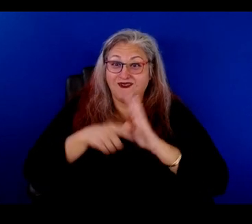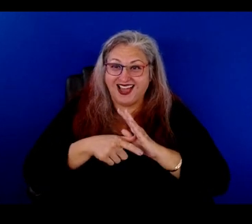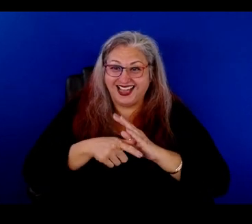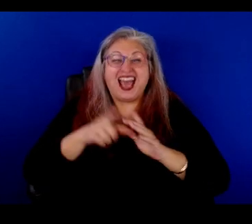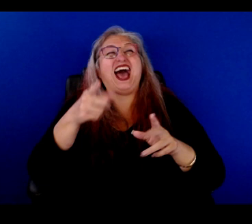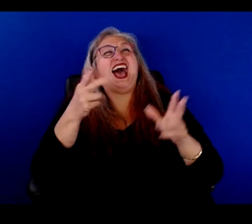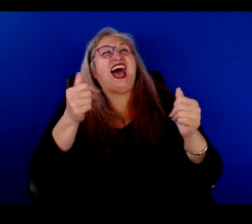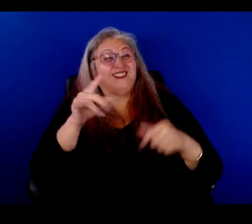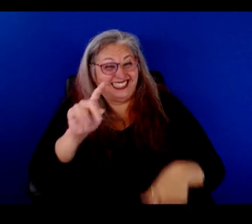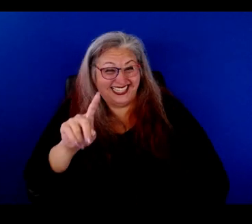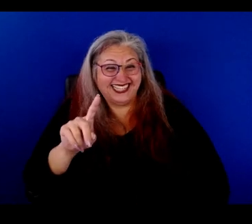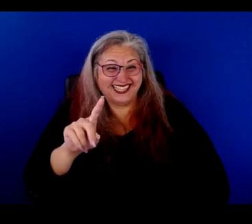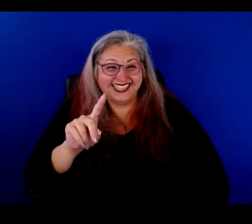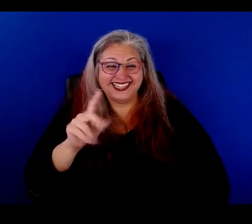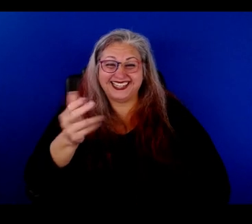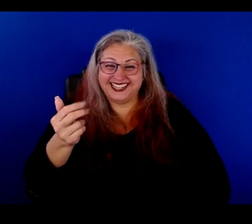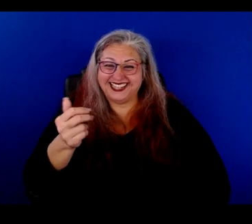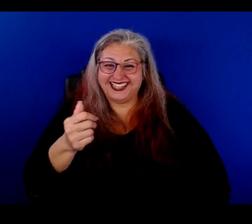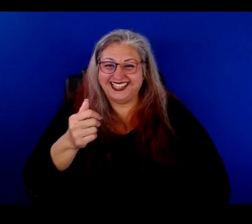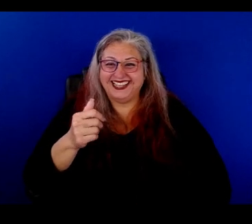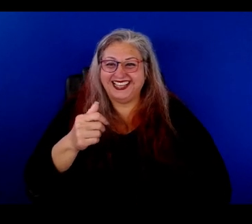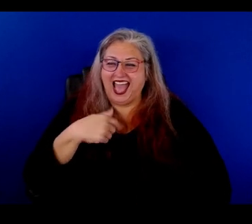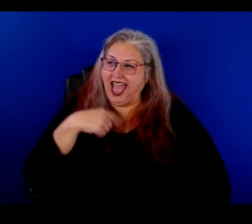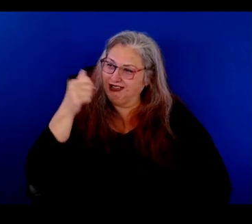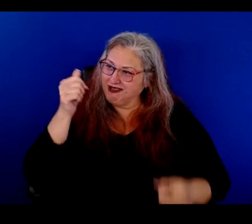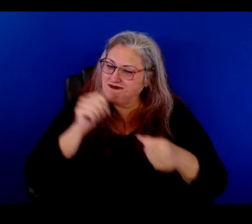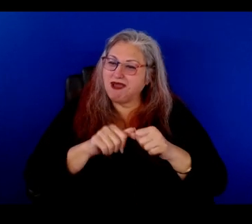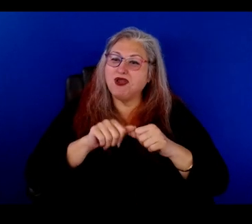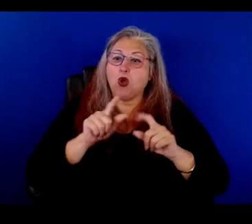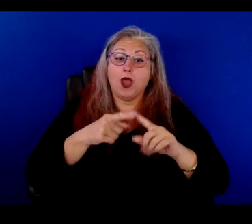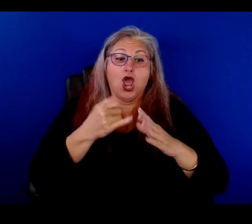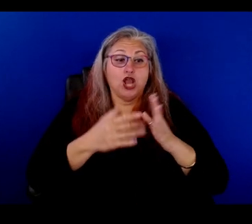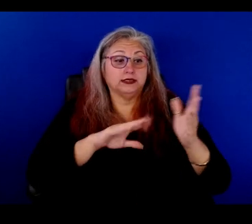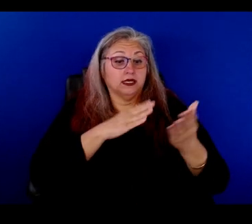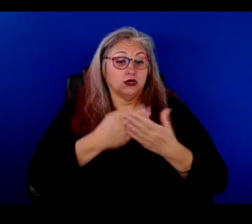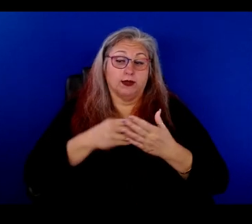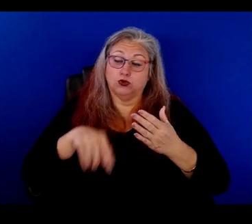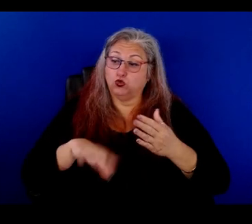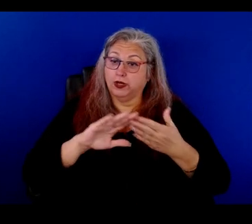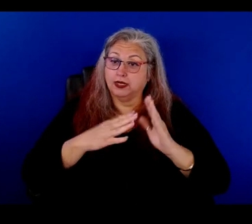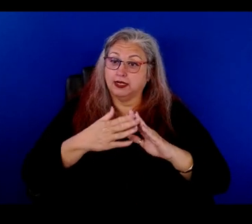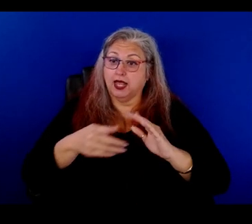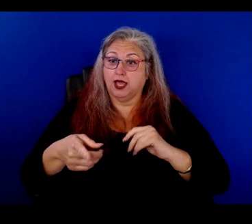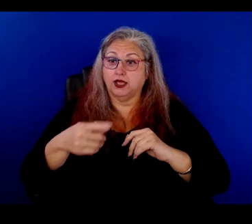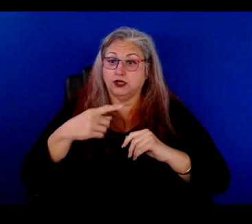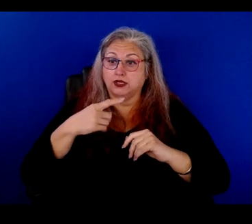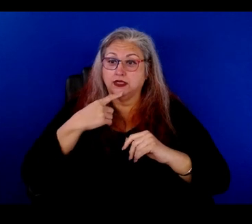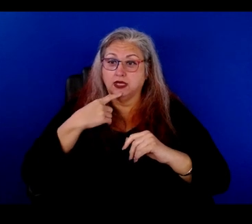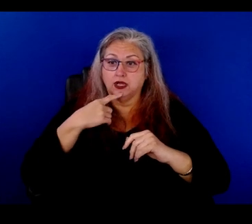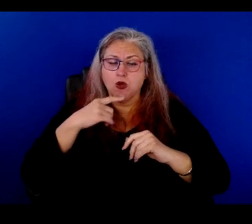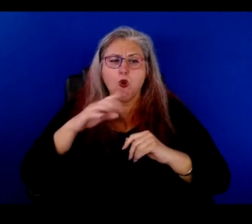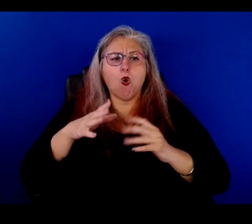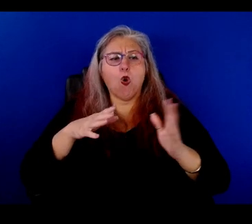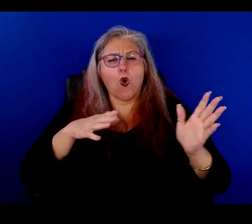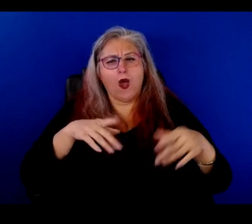And I remember that when an artist came through town, we said, Clem, Diana, there,